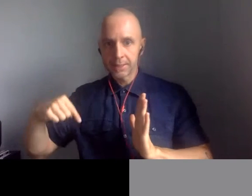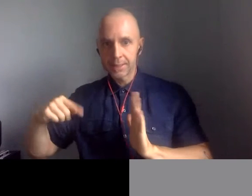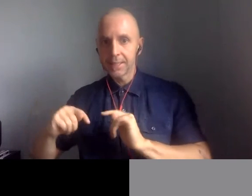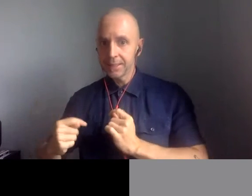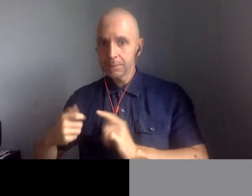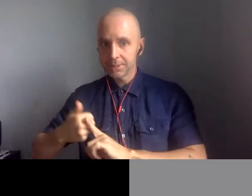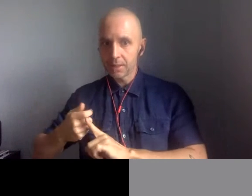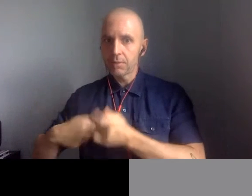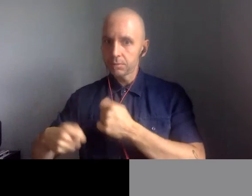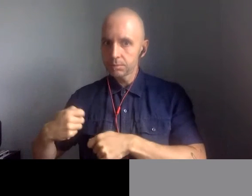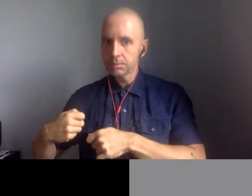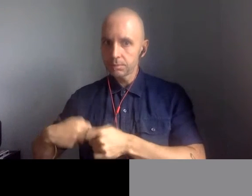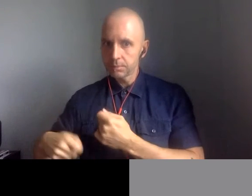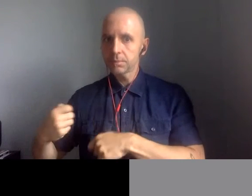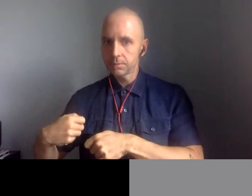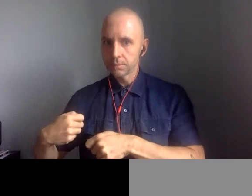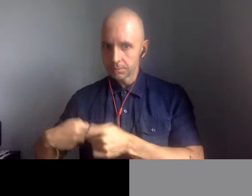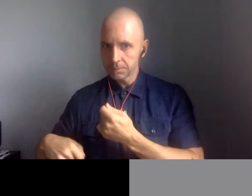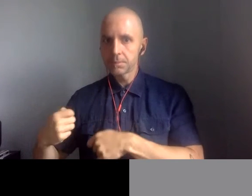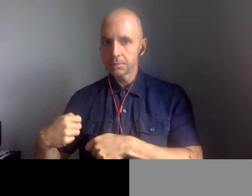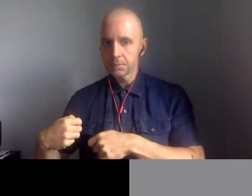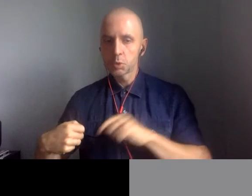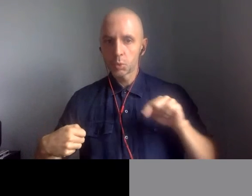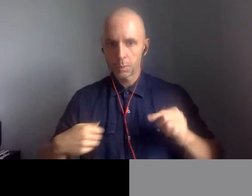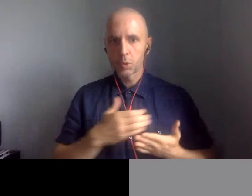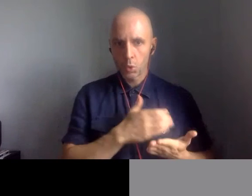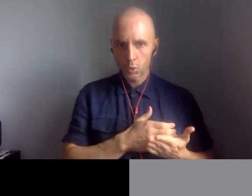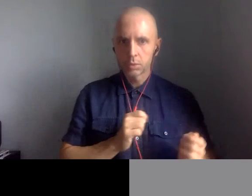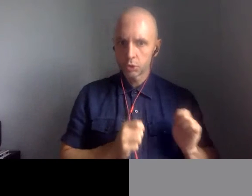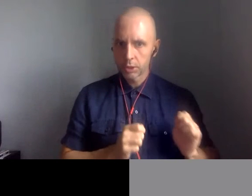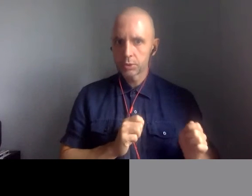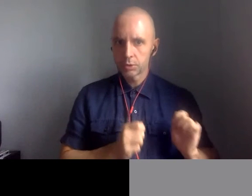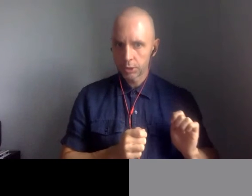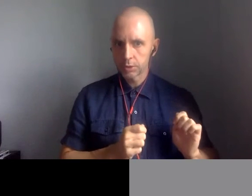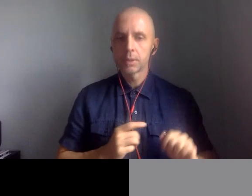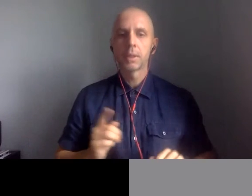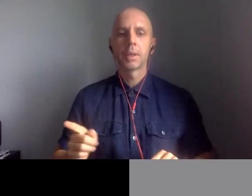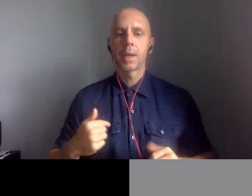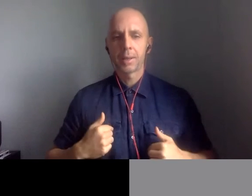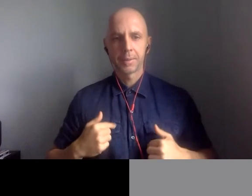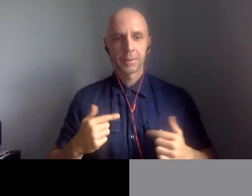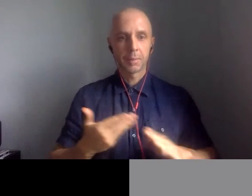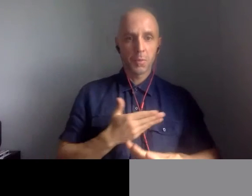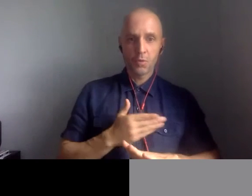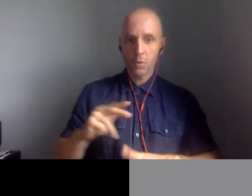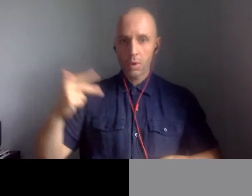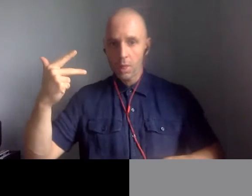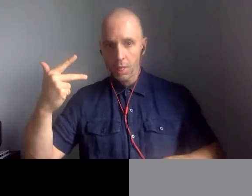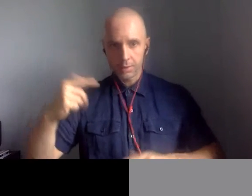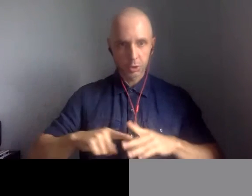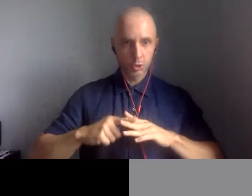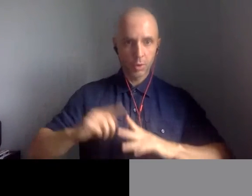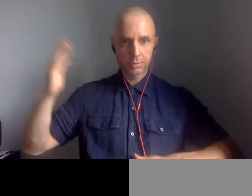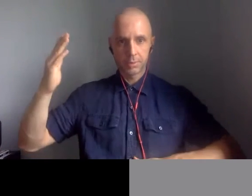I was talking with one of my colleagues just before we came on. When the course was first conceived, there was